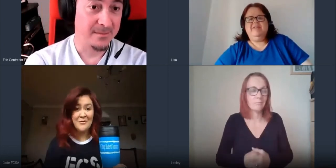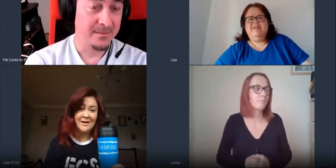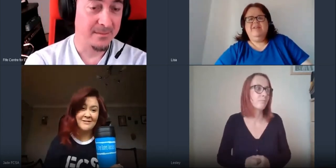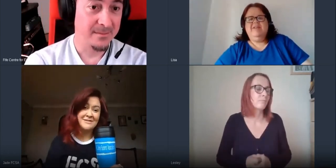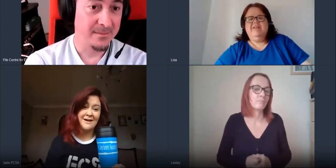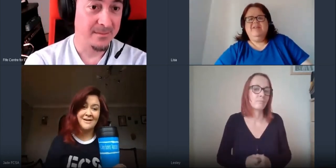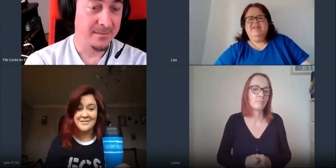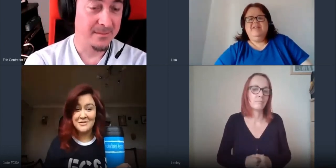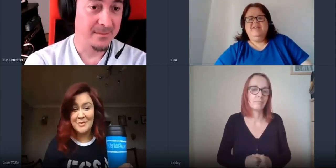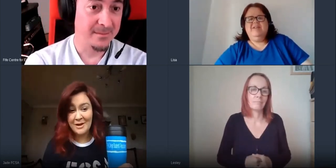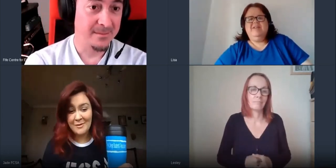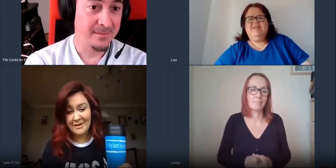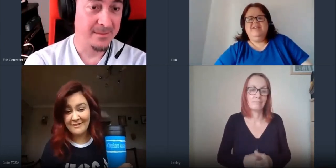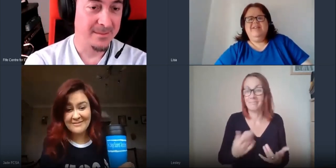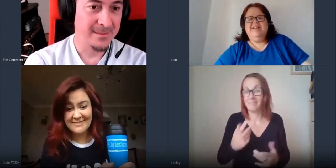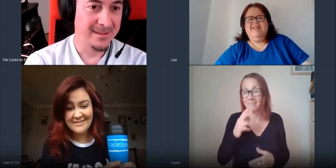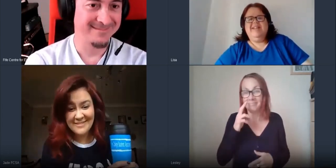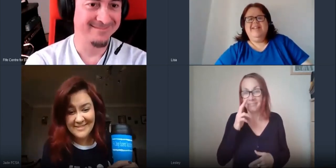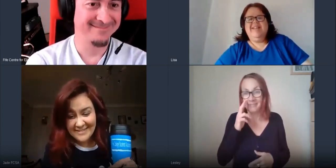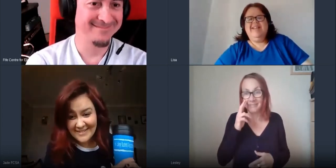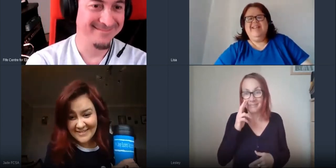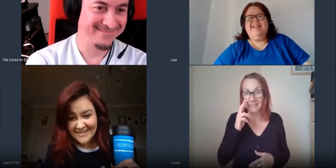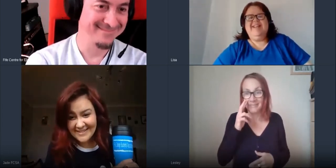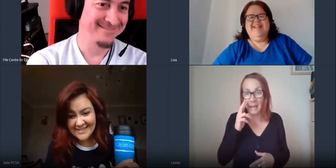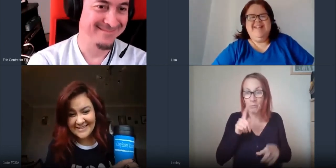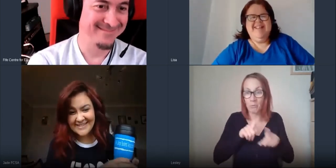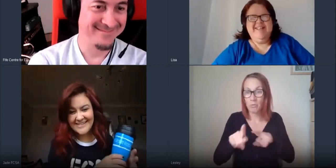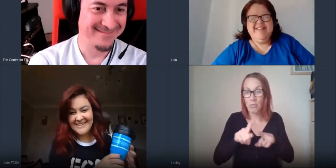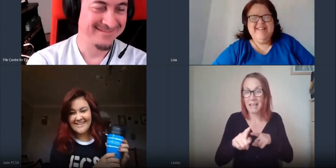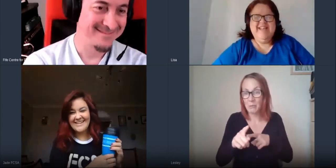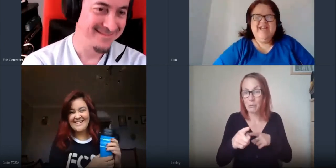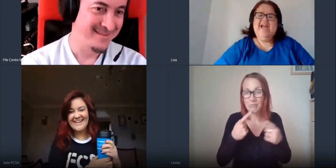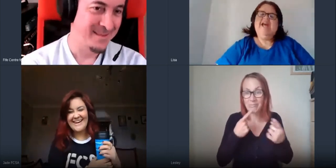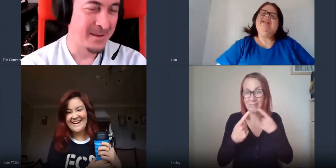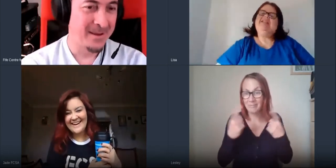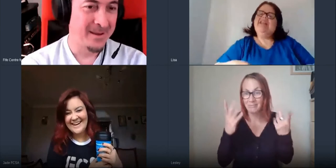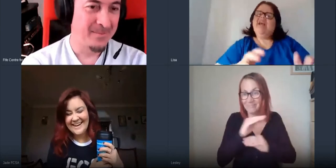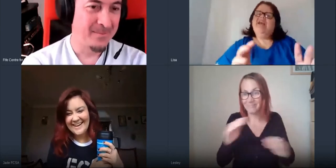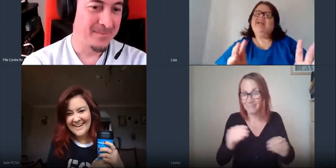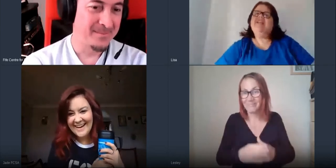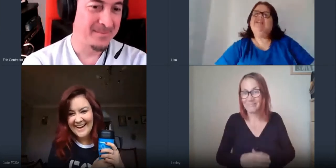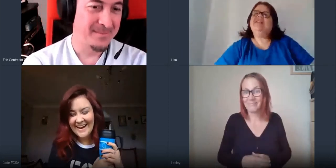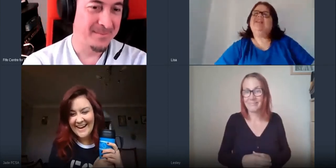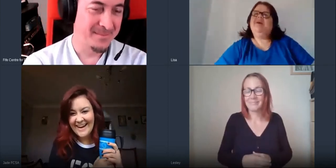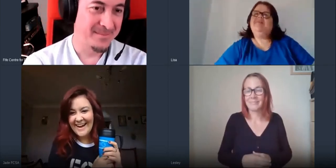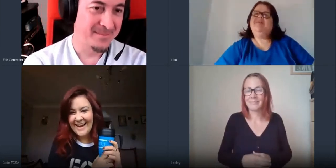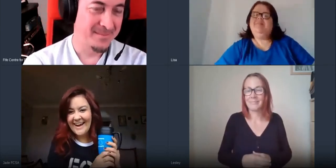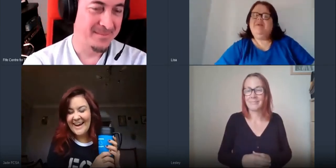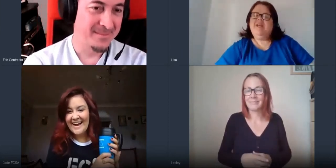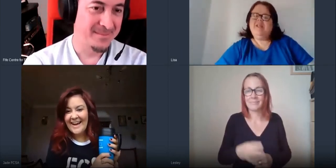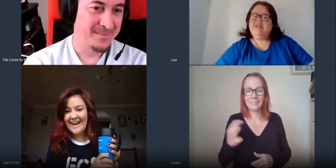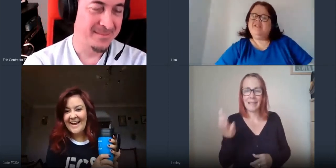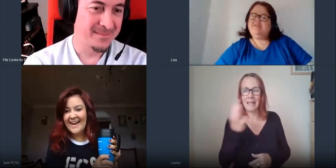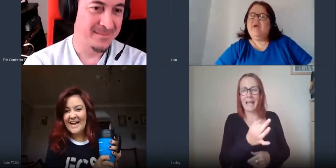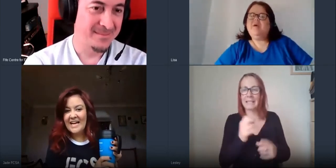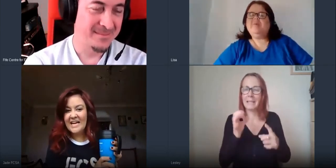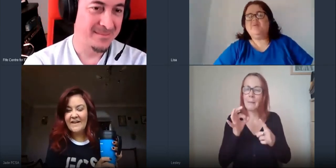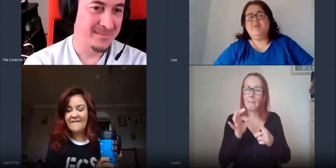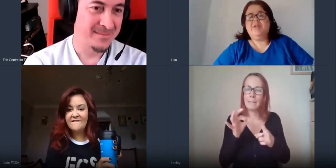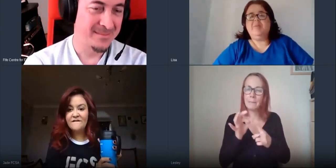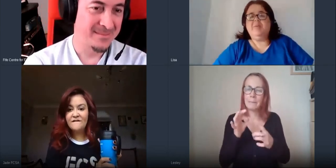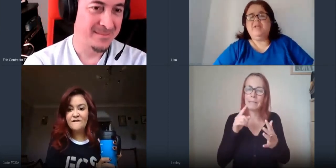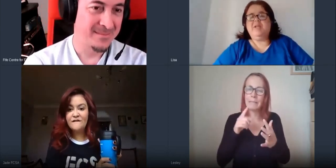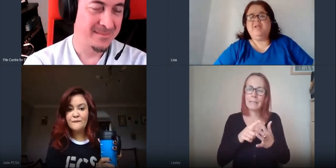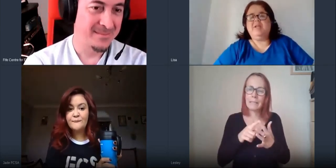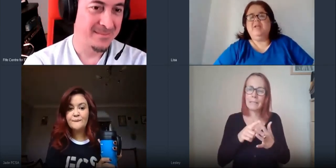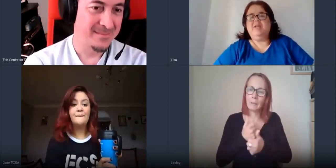help and i'll see what i can do to put you up there see can i just ask about the ppe that you've helped with